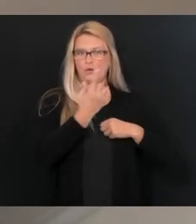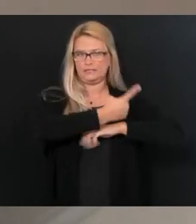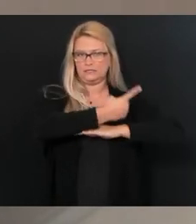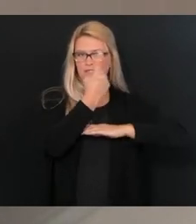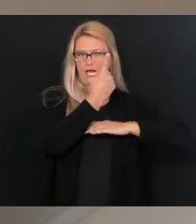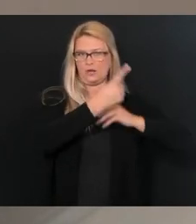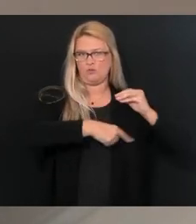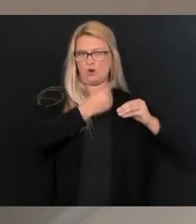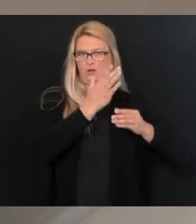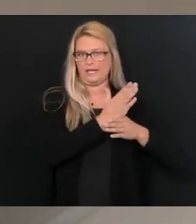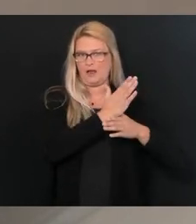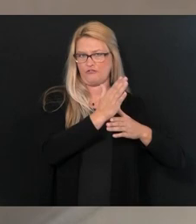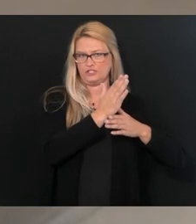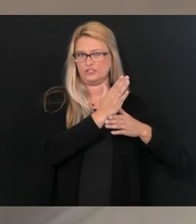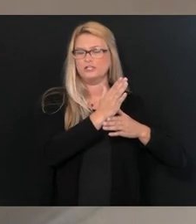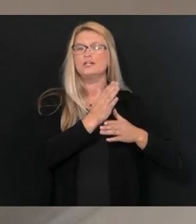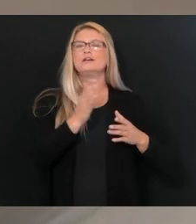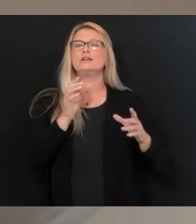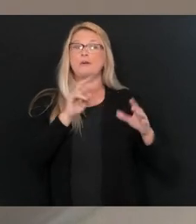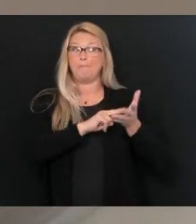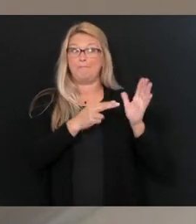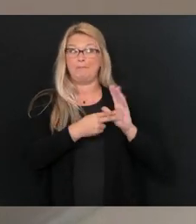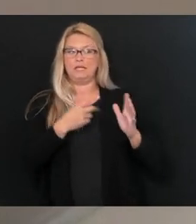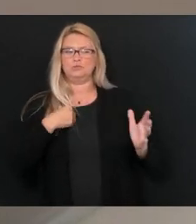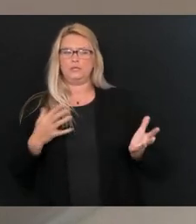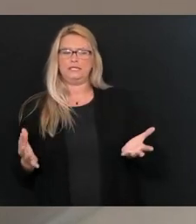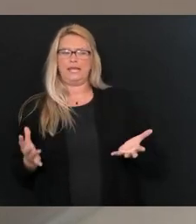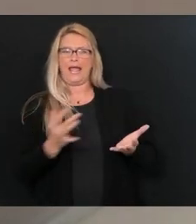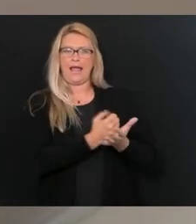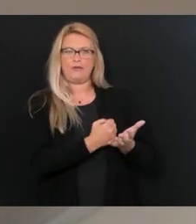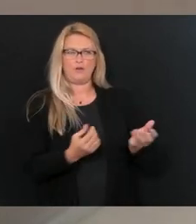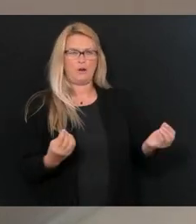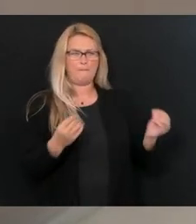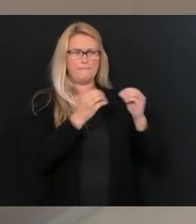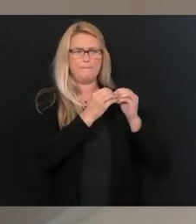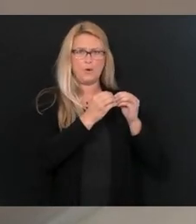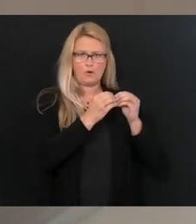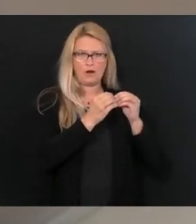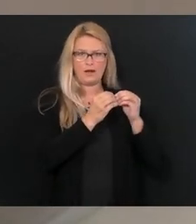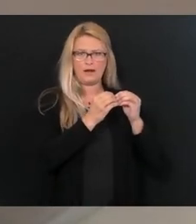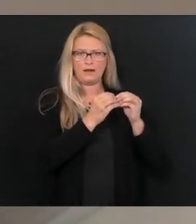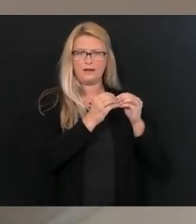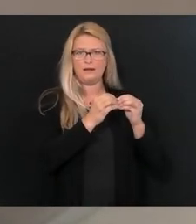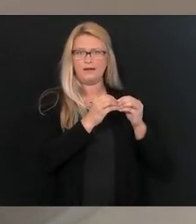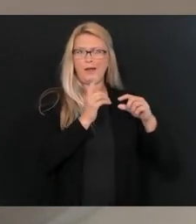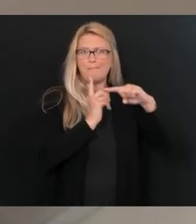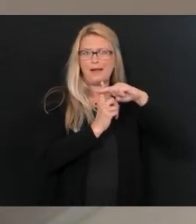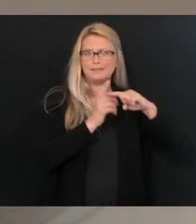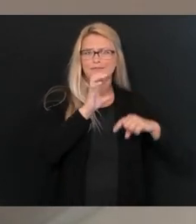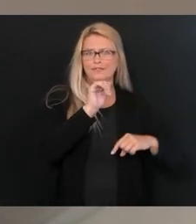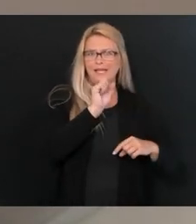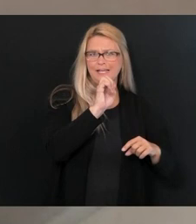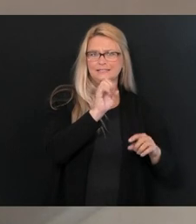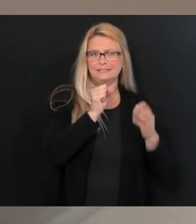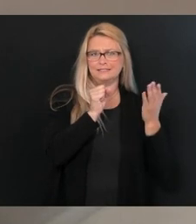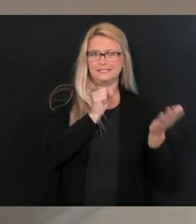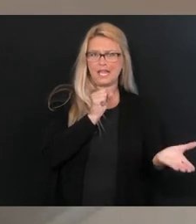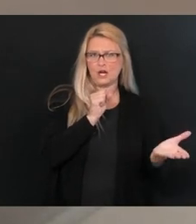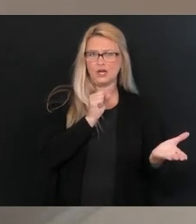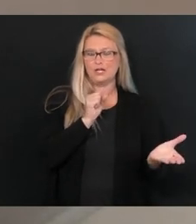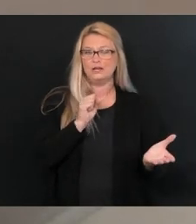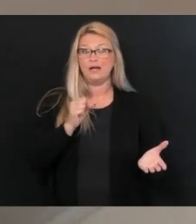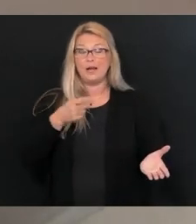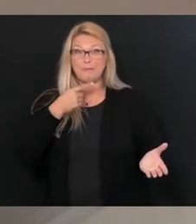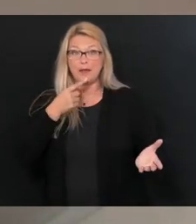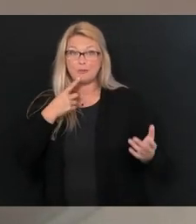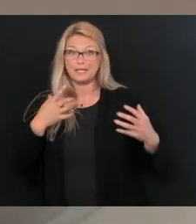so that we gather more cumulative cases, because we know from public health perspectives, that you